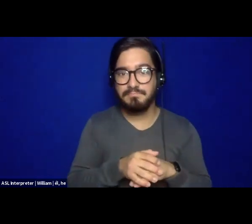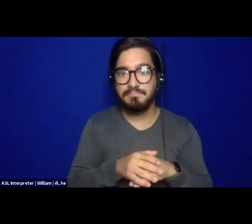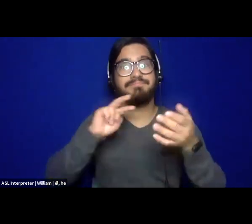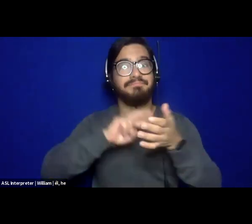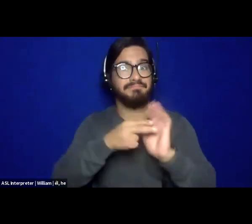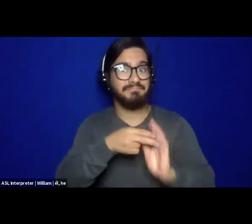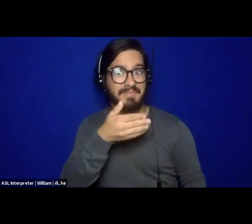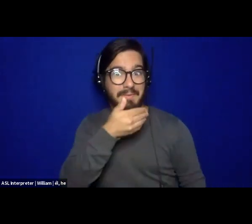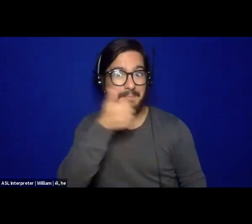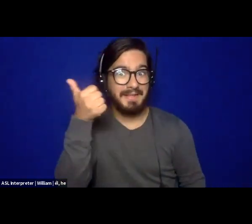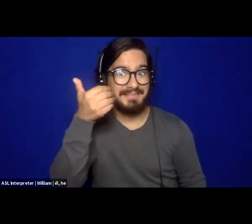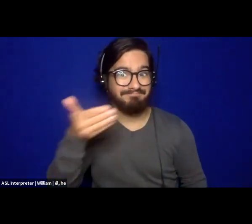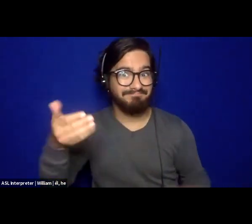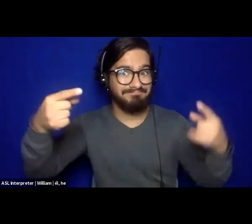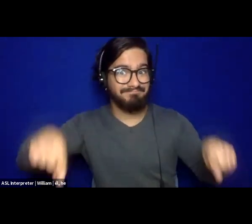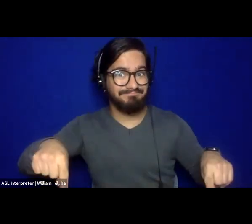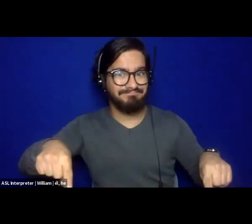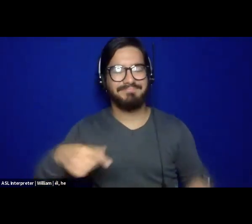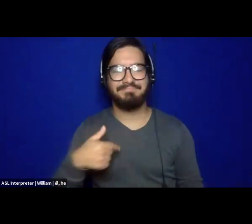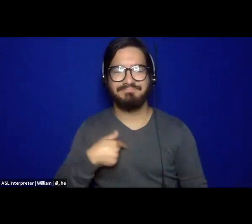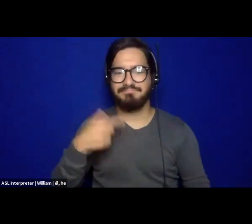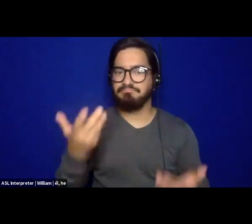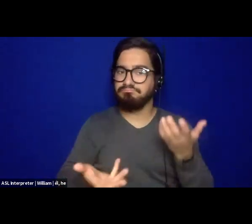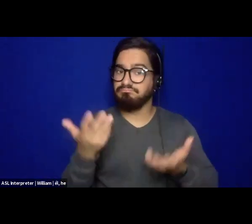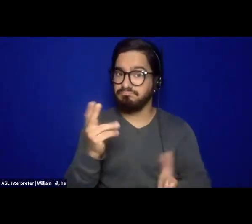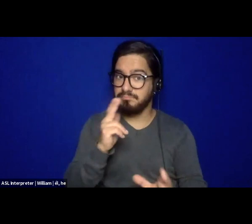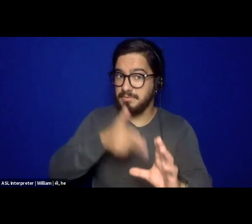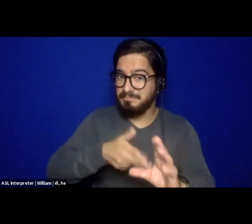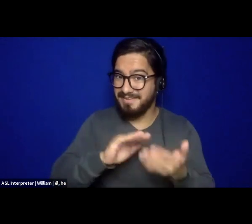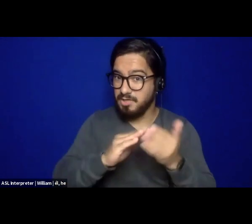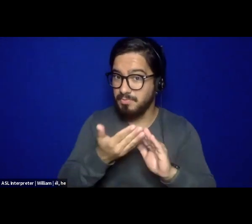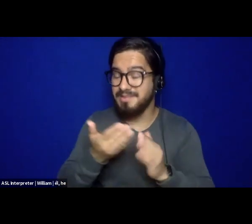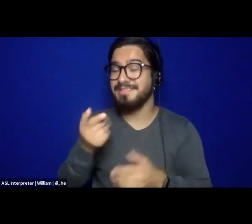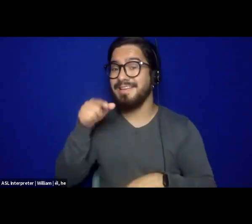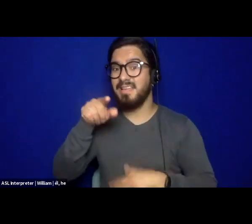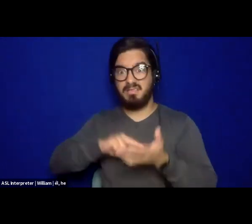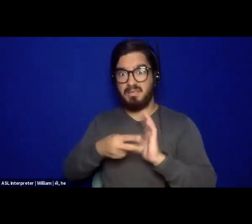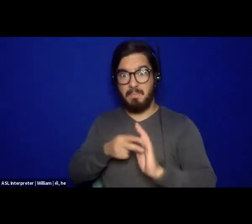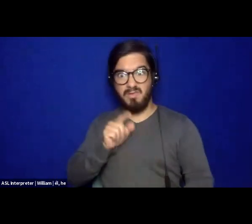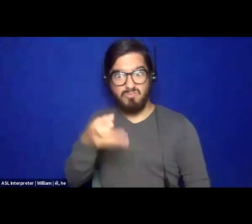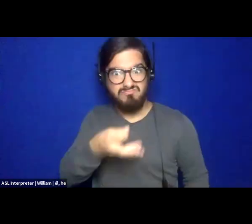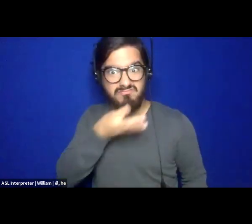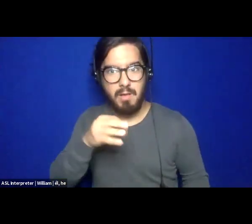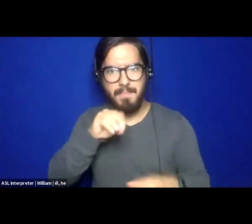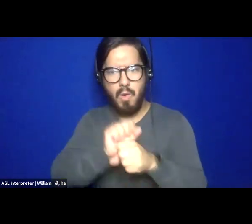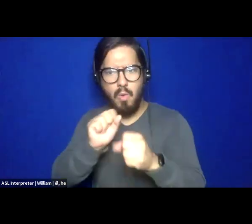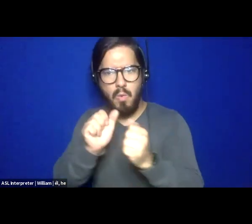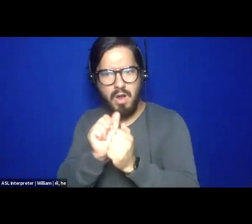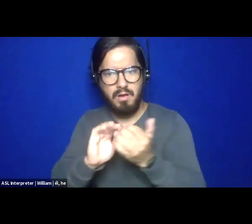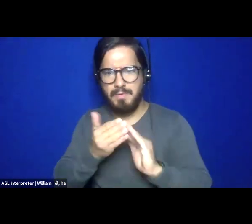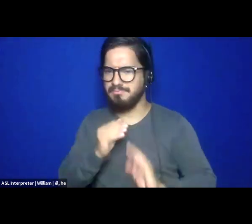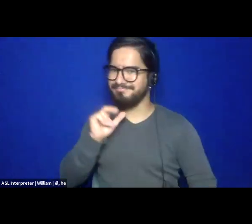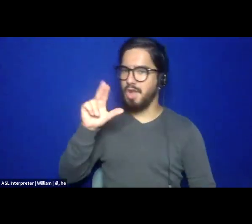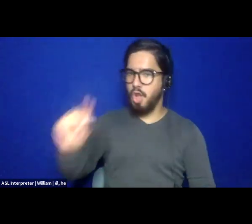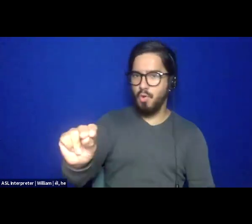and just being from a community does not give you expertise to work in that community, right? Because what we know is that we're not all the same.